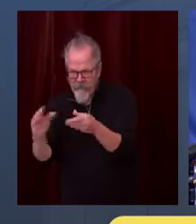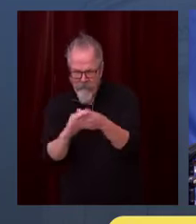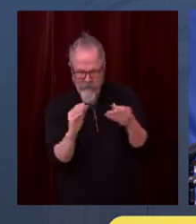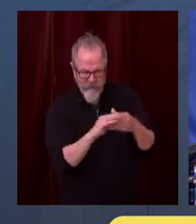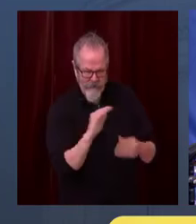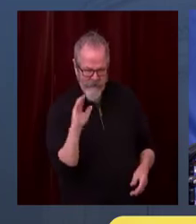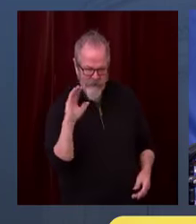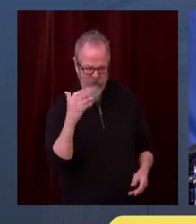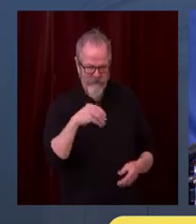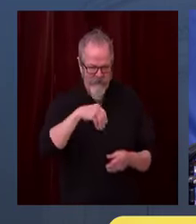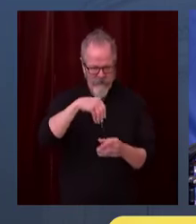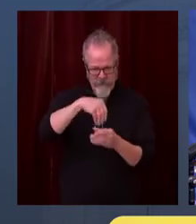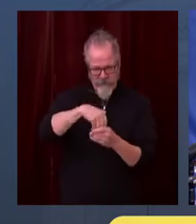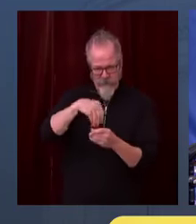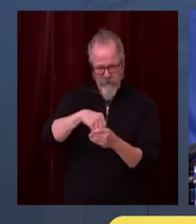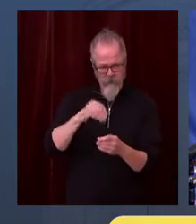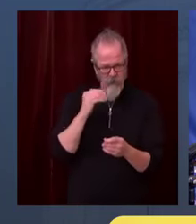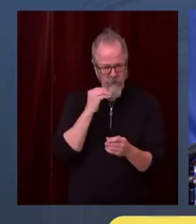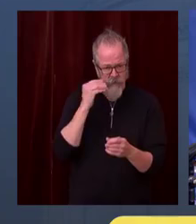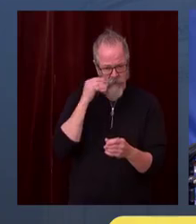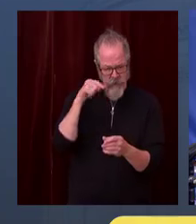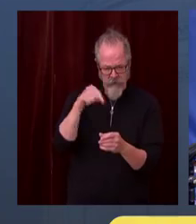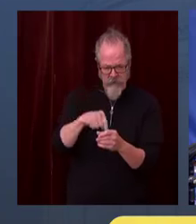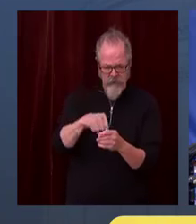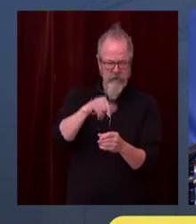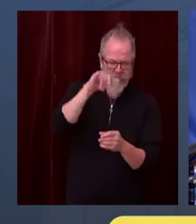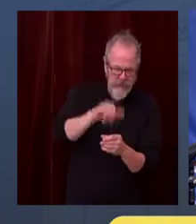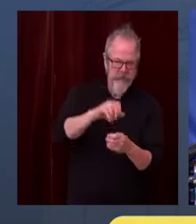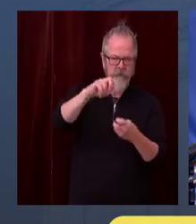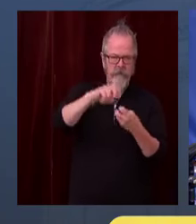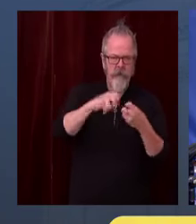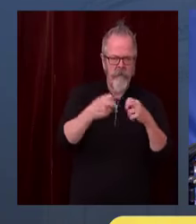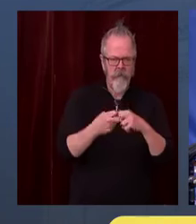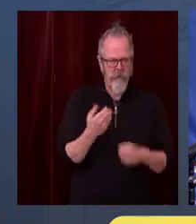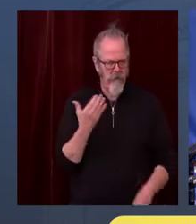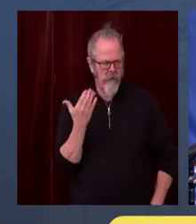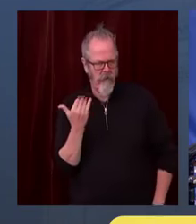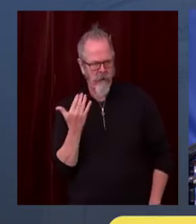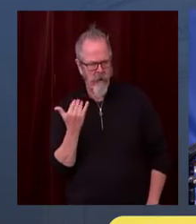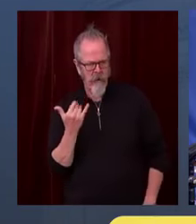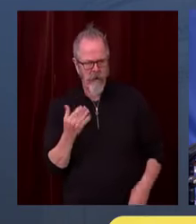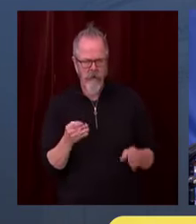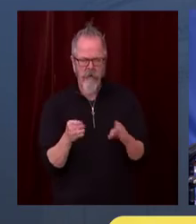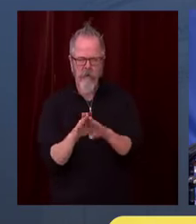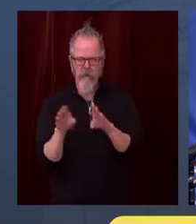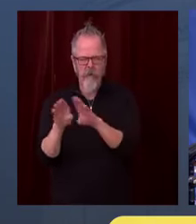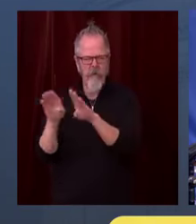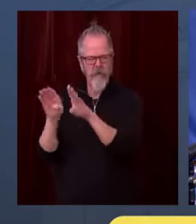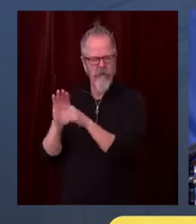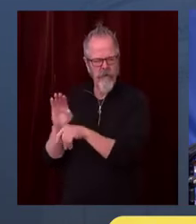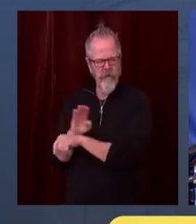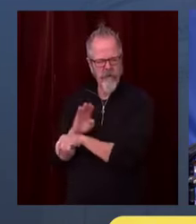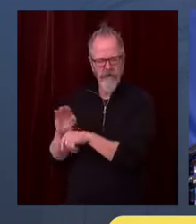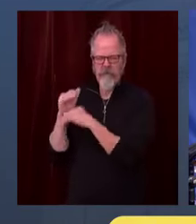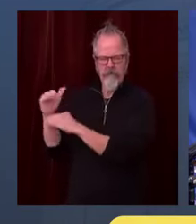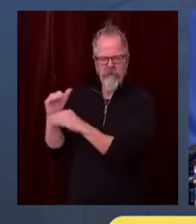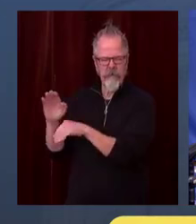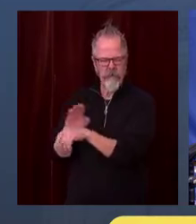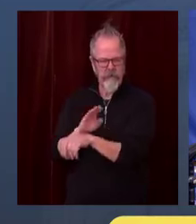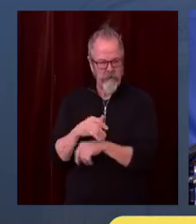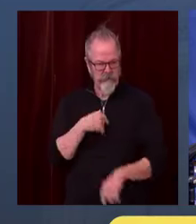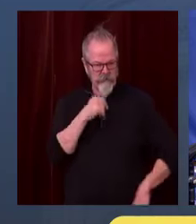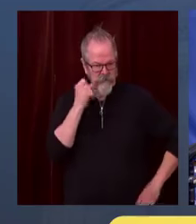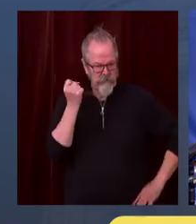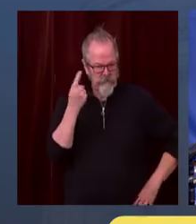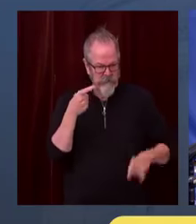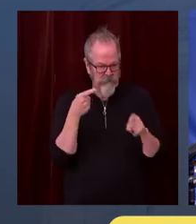have already been requiring customer and employee masking and distancing? And then is there any enforcement plan related to the quarantine